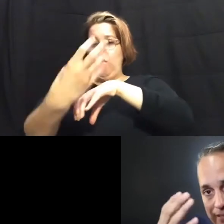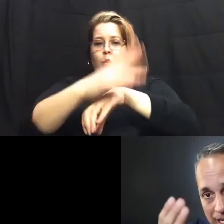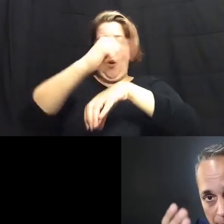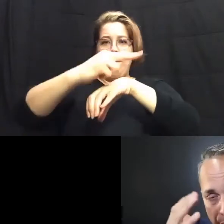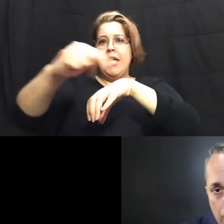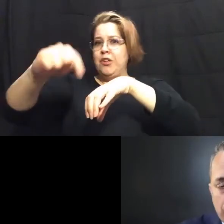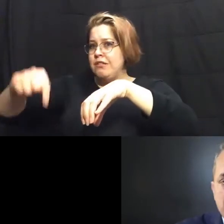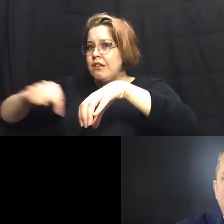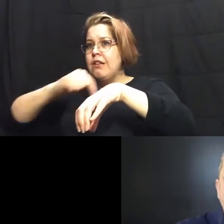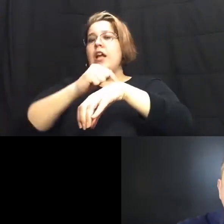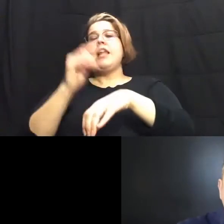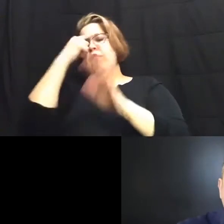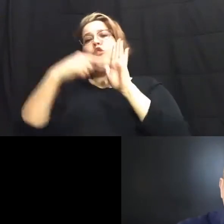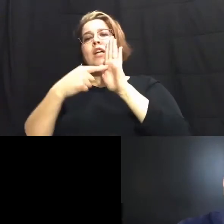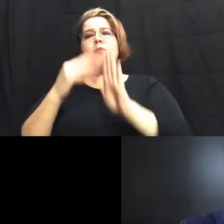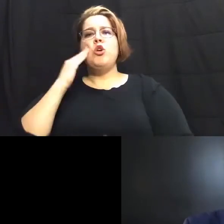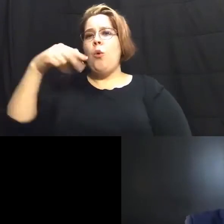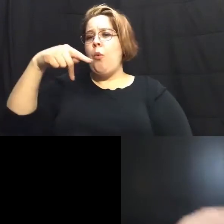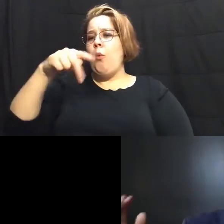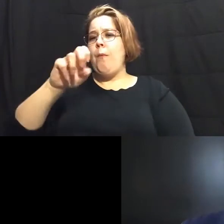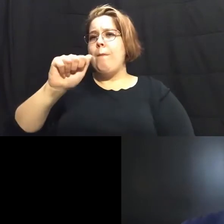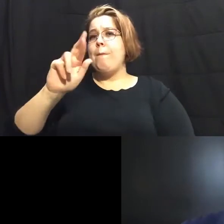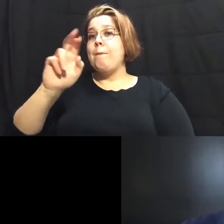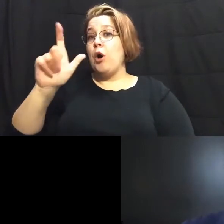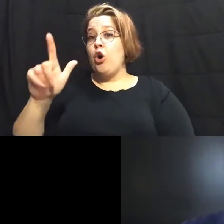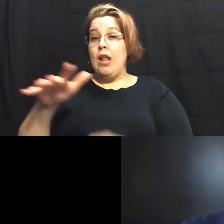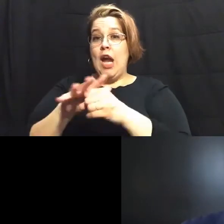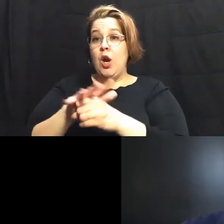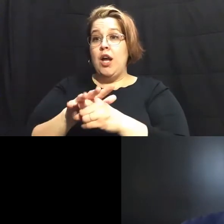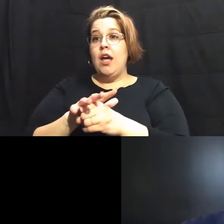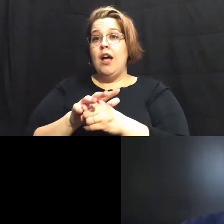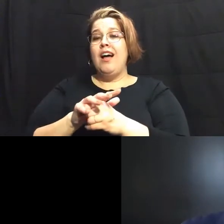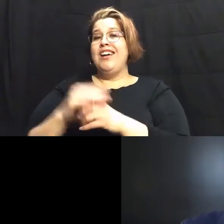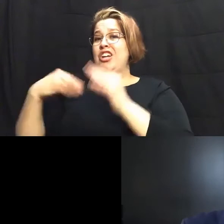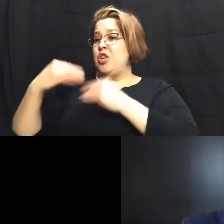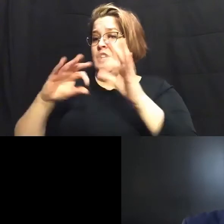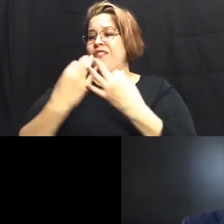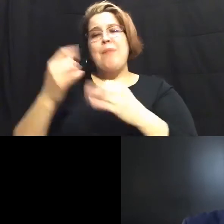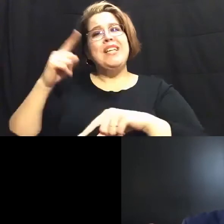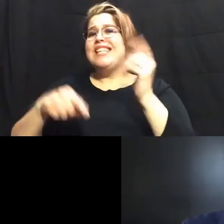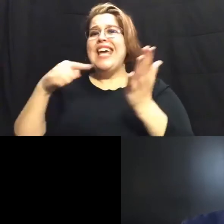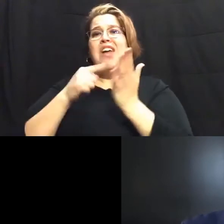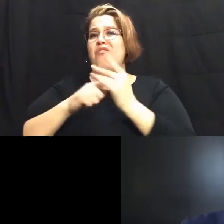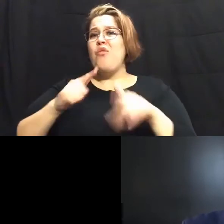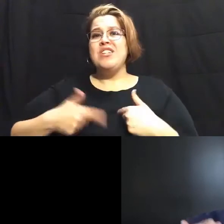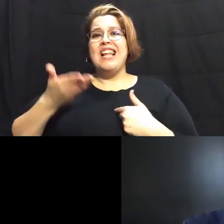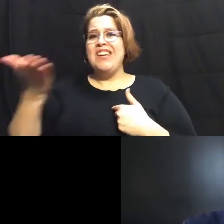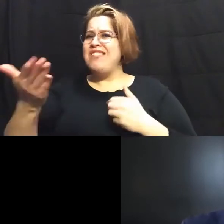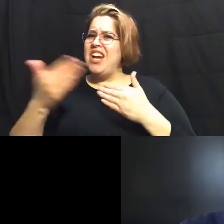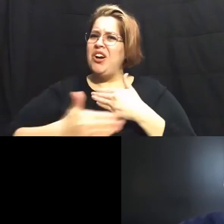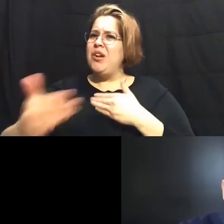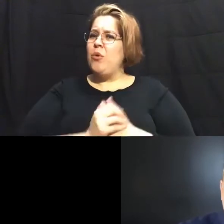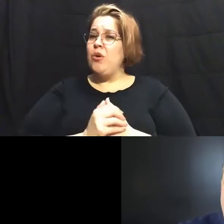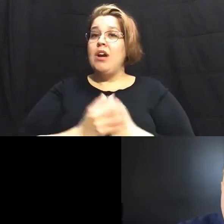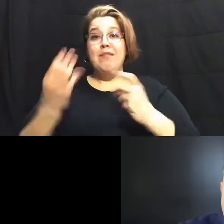we like take the pearl for example in broadway we've priced out generations of families that cannot afford to live in areas anymore and oftentimes